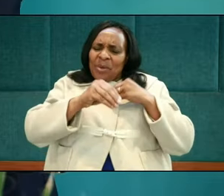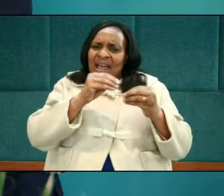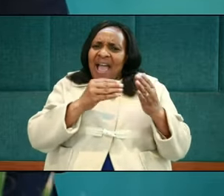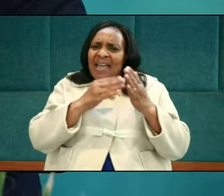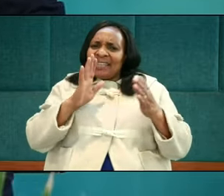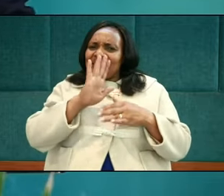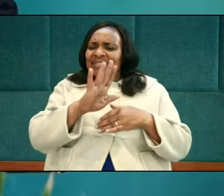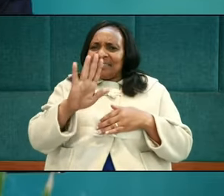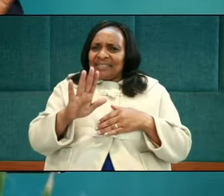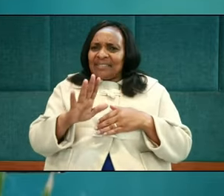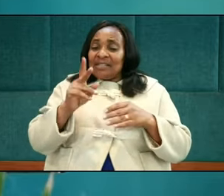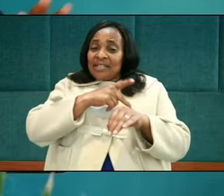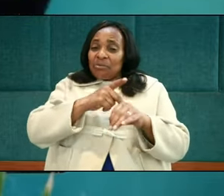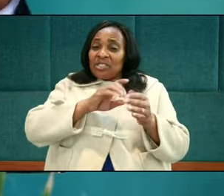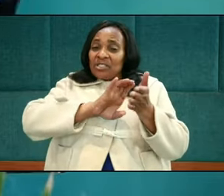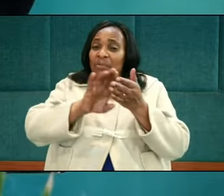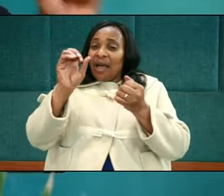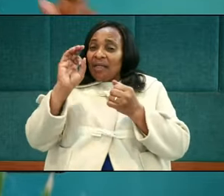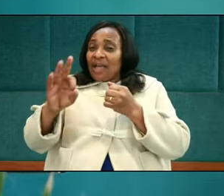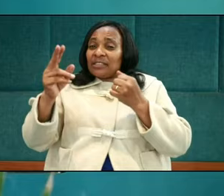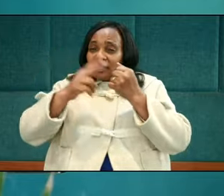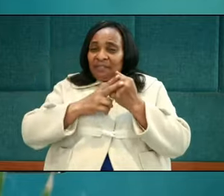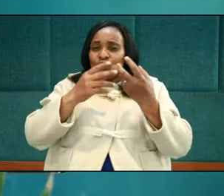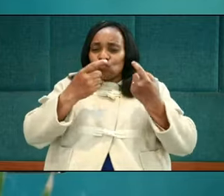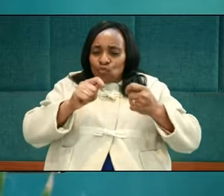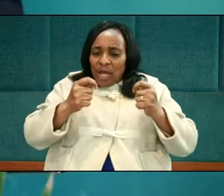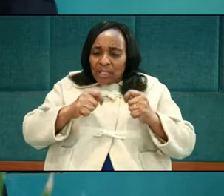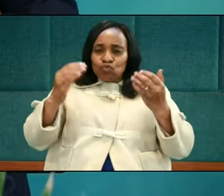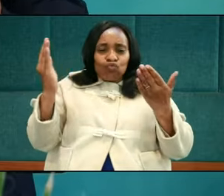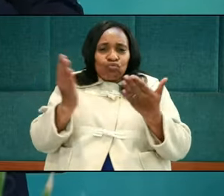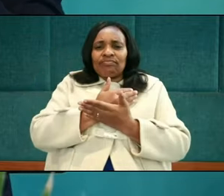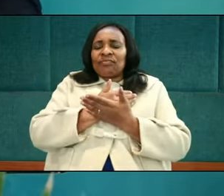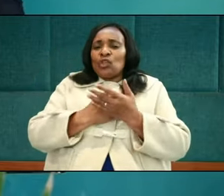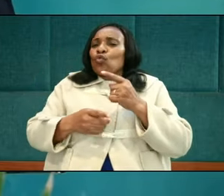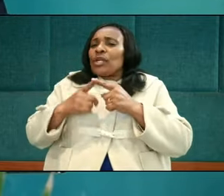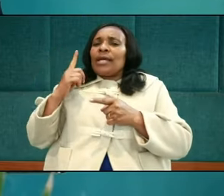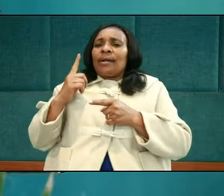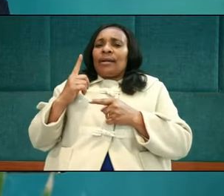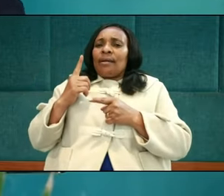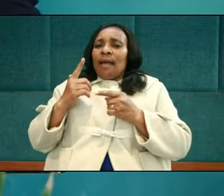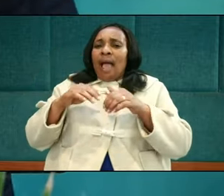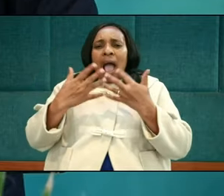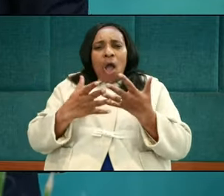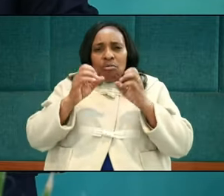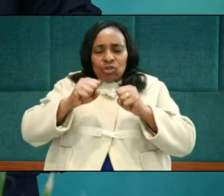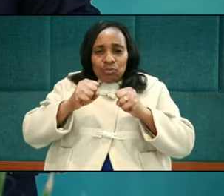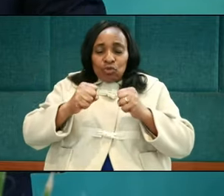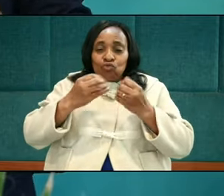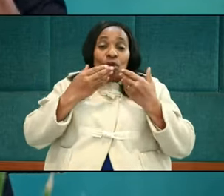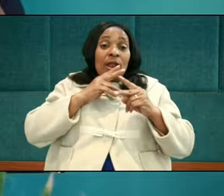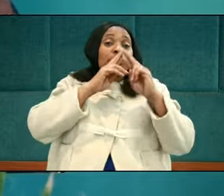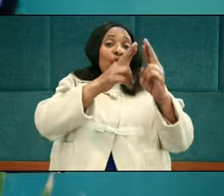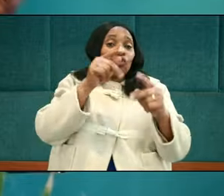writer of Psalm 37, trying to take his life. Now, how do we respond to these circumstances?